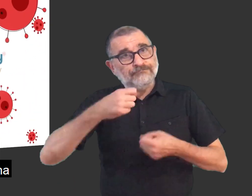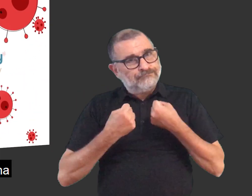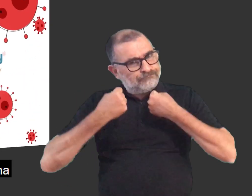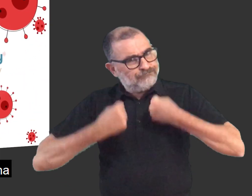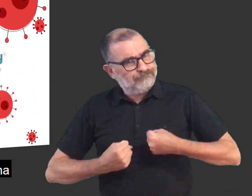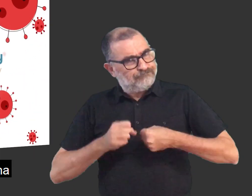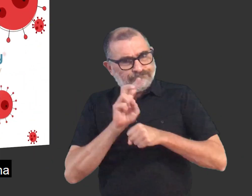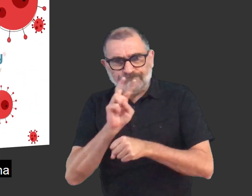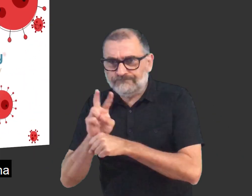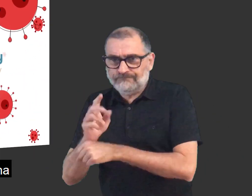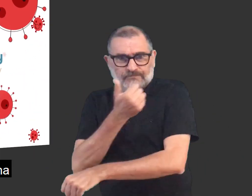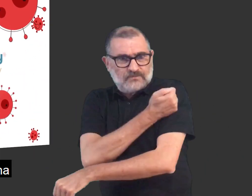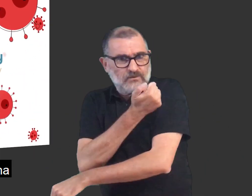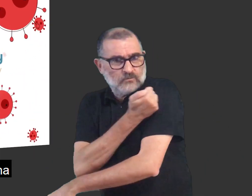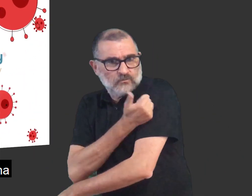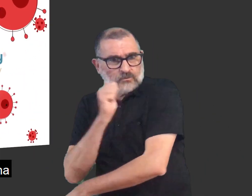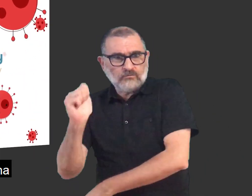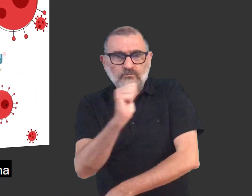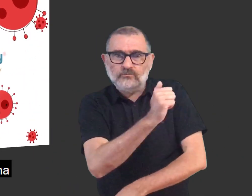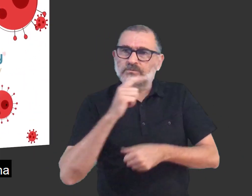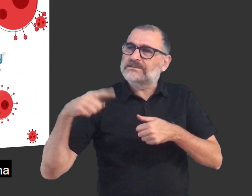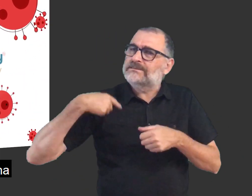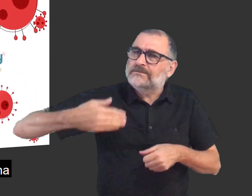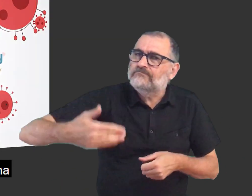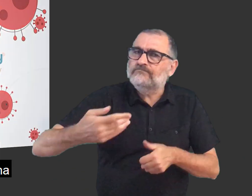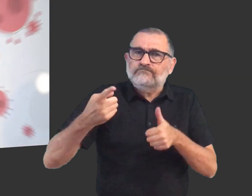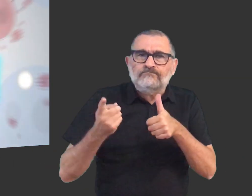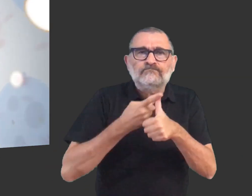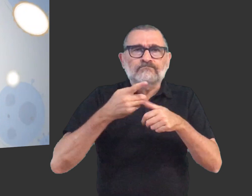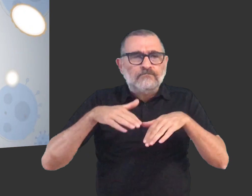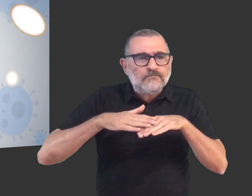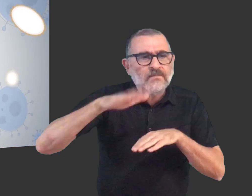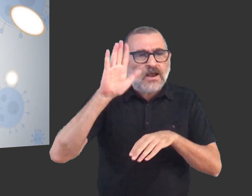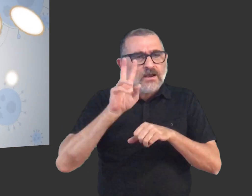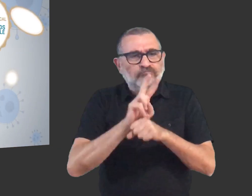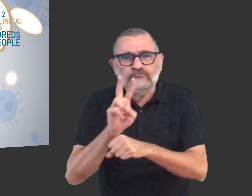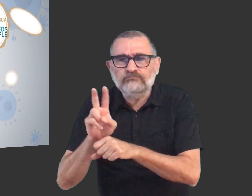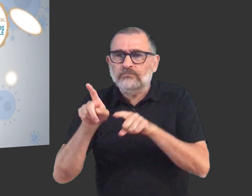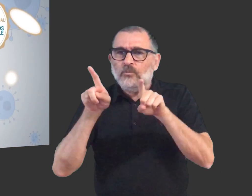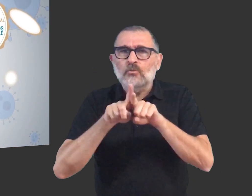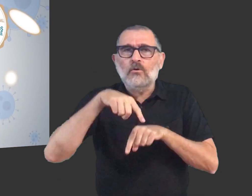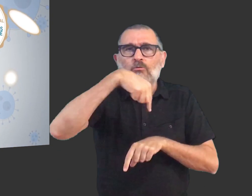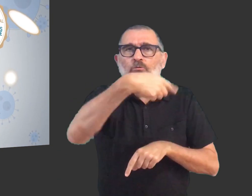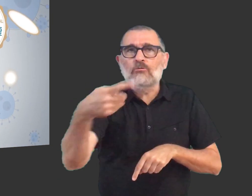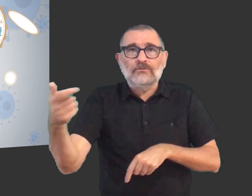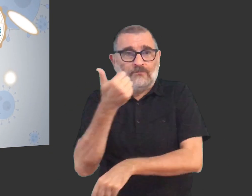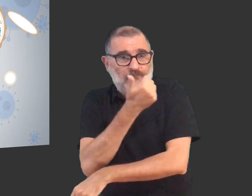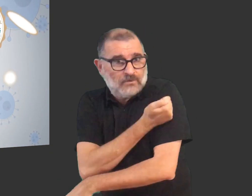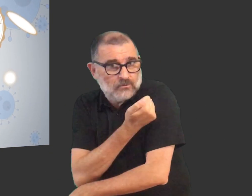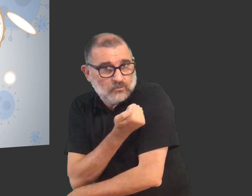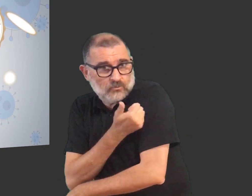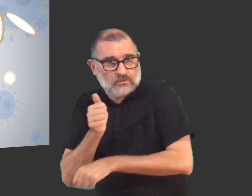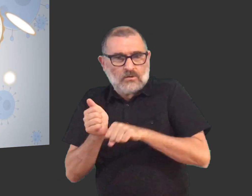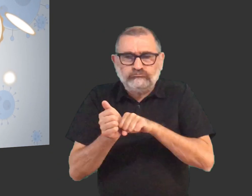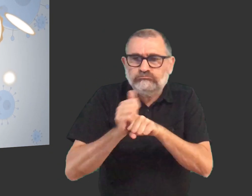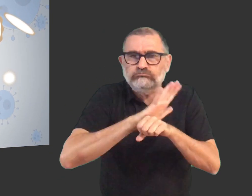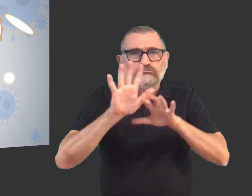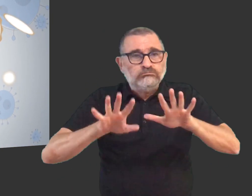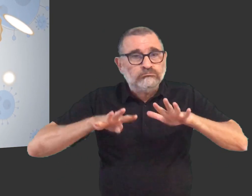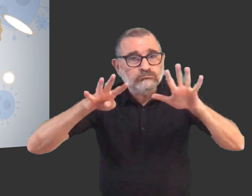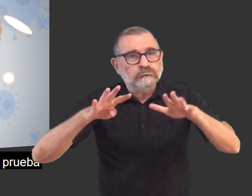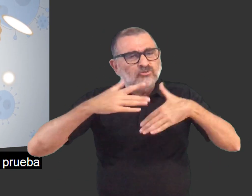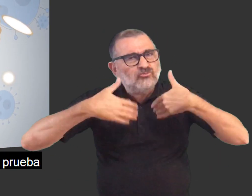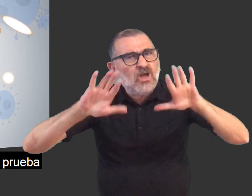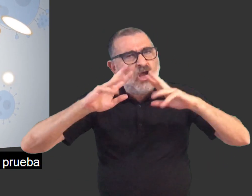Vaccine safety is always a top priority. Like other vaccines, the COVID-19 vaccines